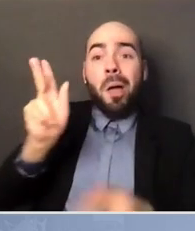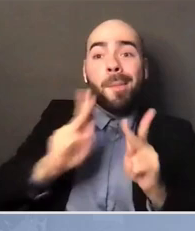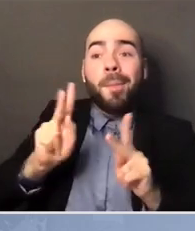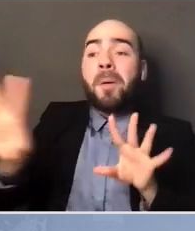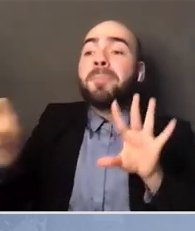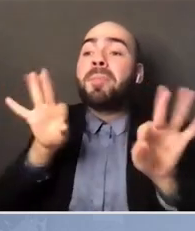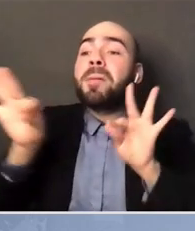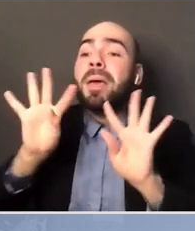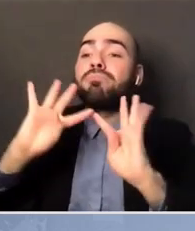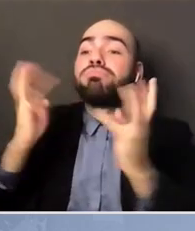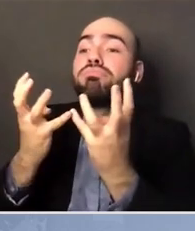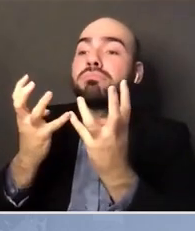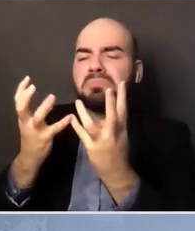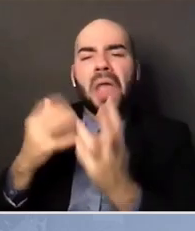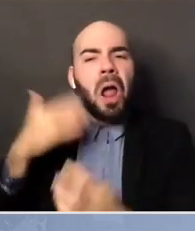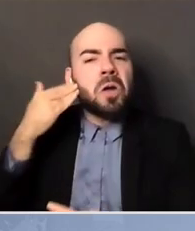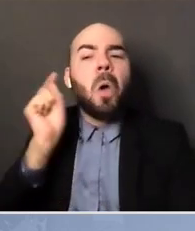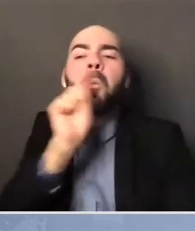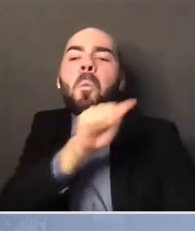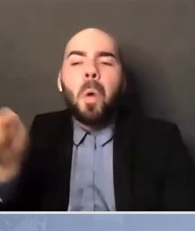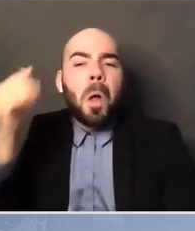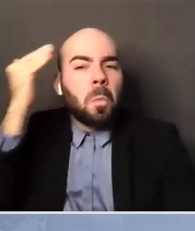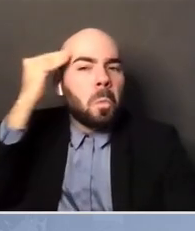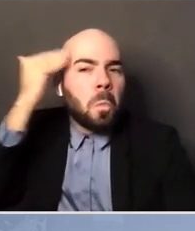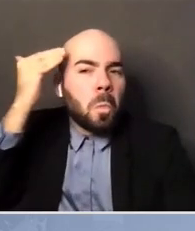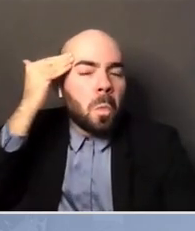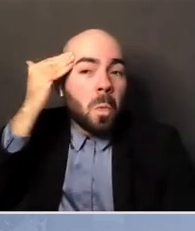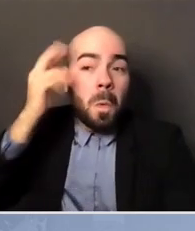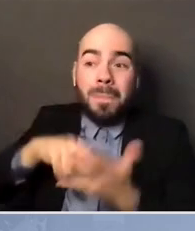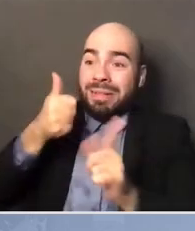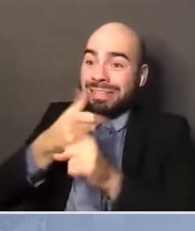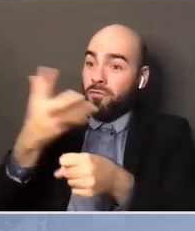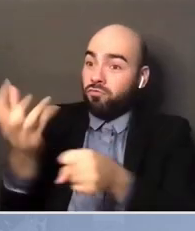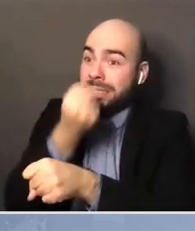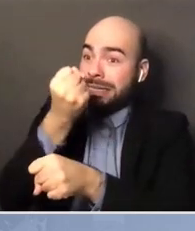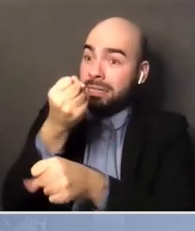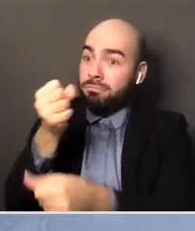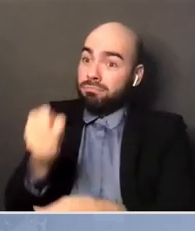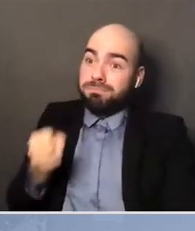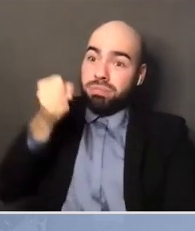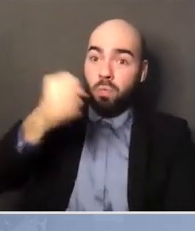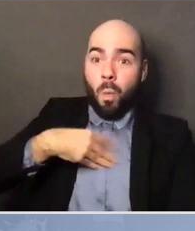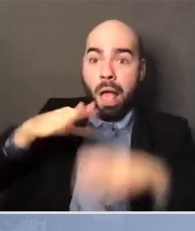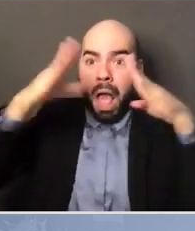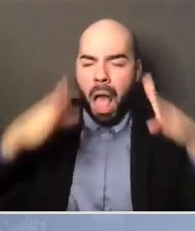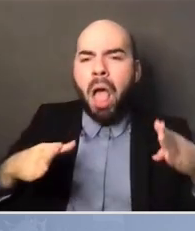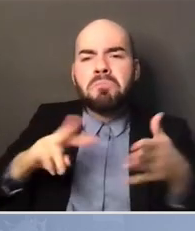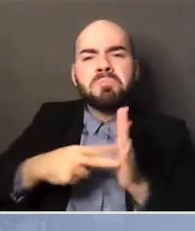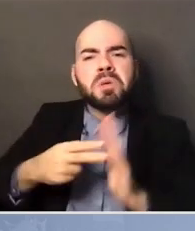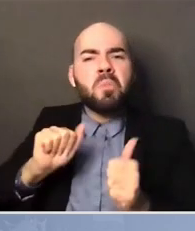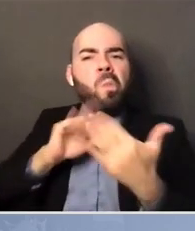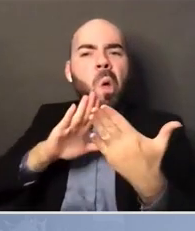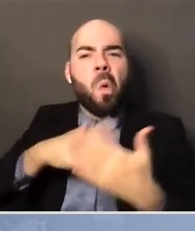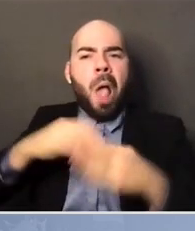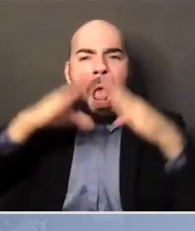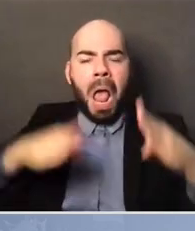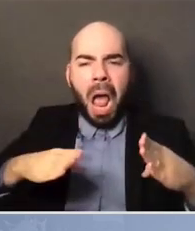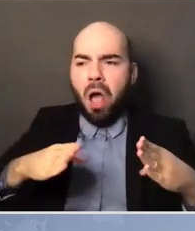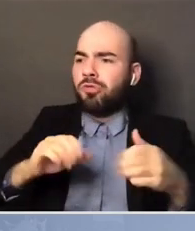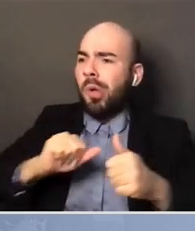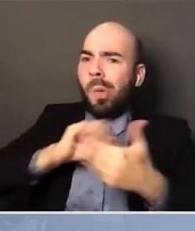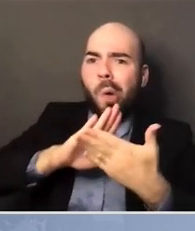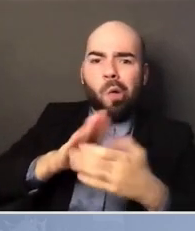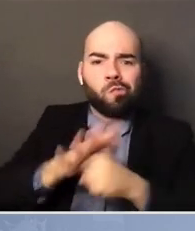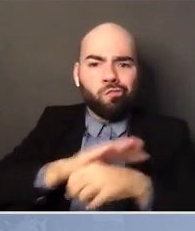will be able to deal with this pandemic more effectively. It doesn't mean that it's all going to be solved